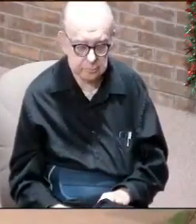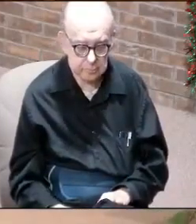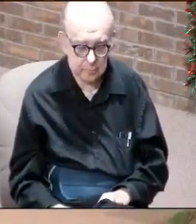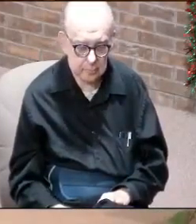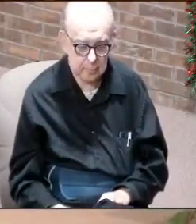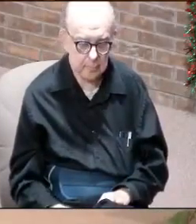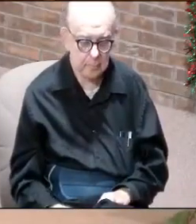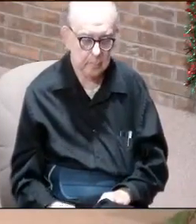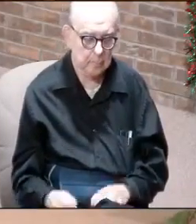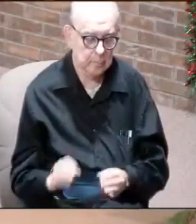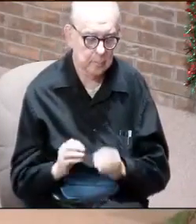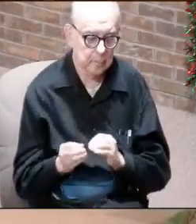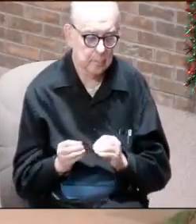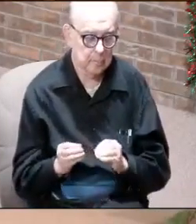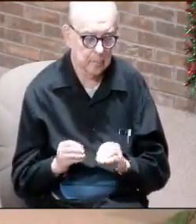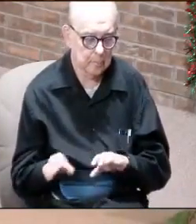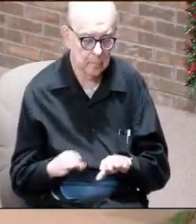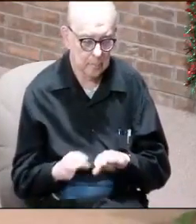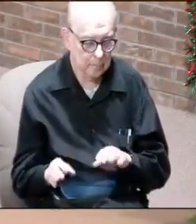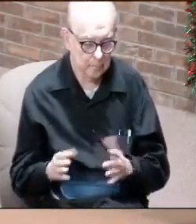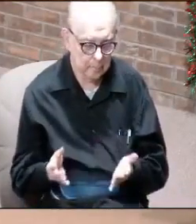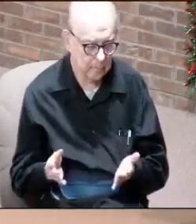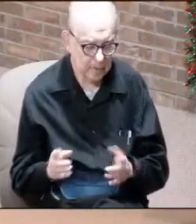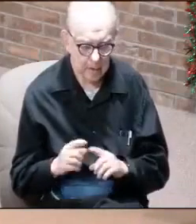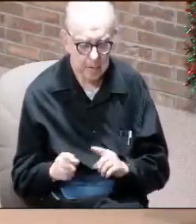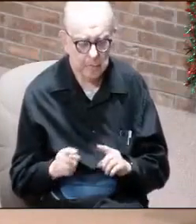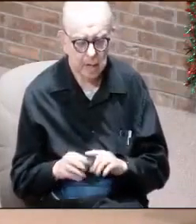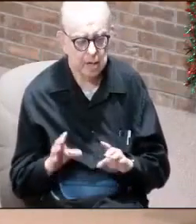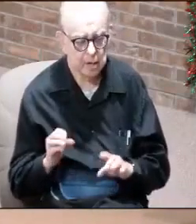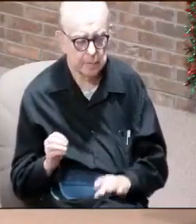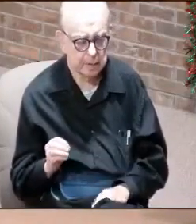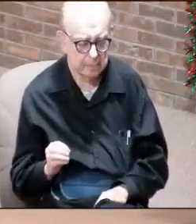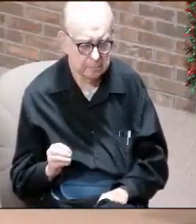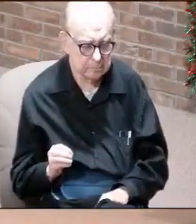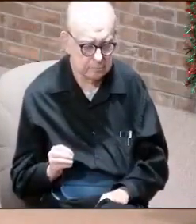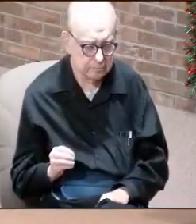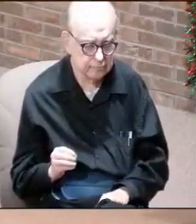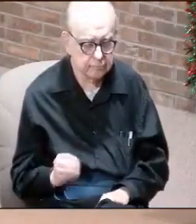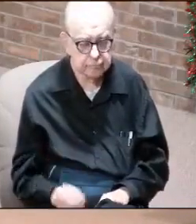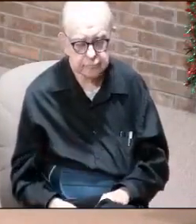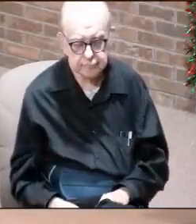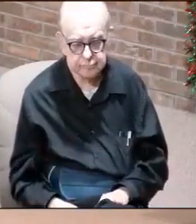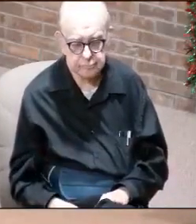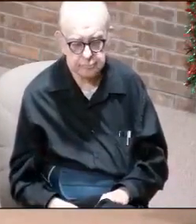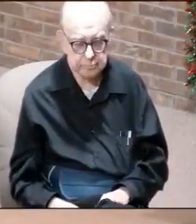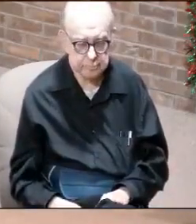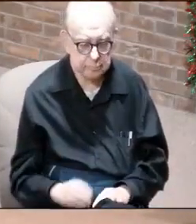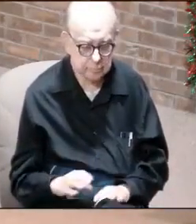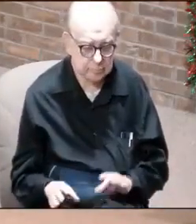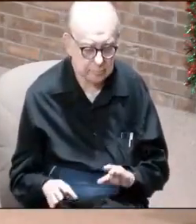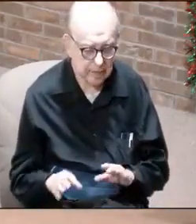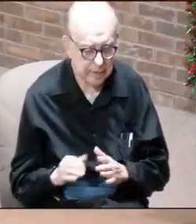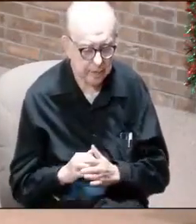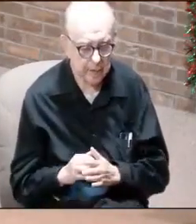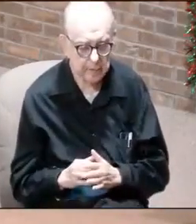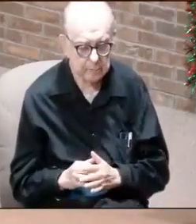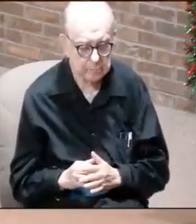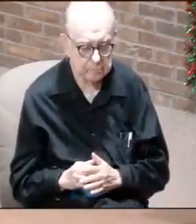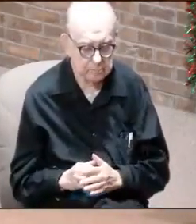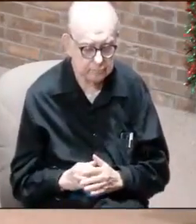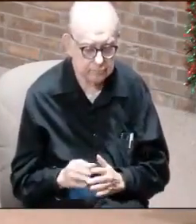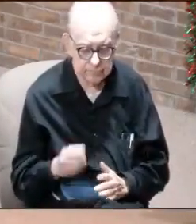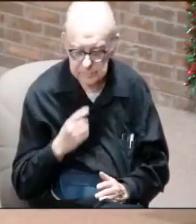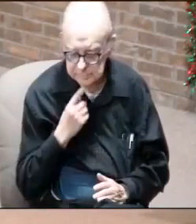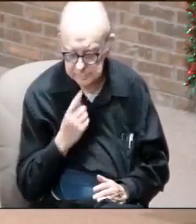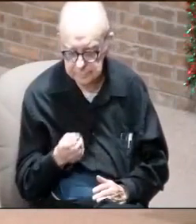The survey that was done by Ed Stetzler and a couple other people, they did a survey and they